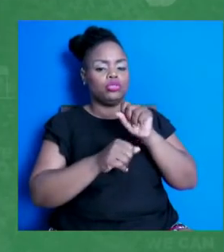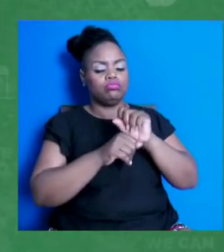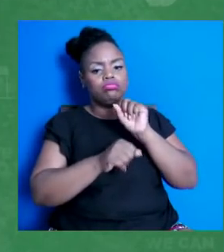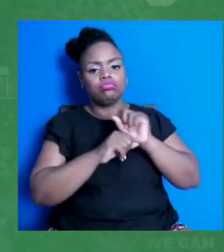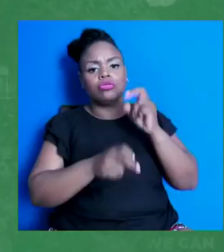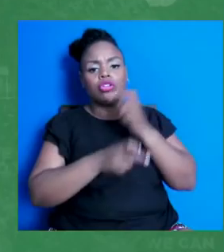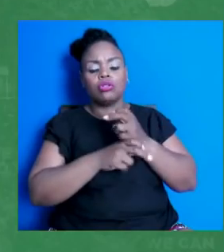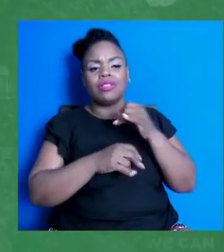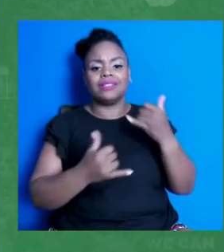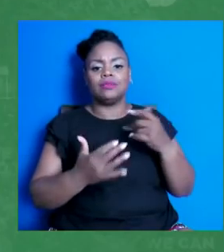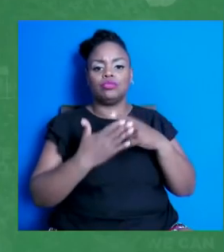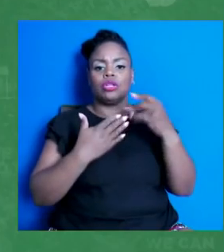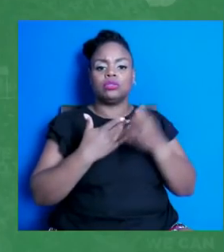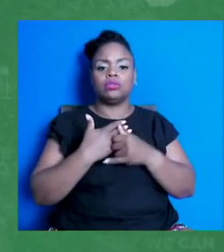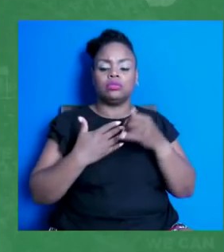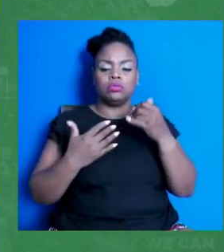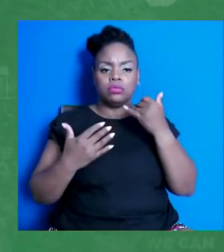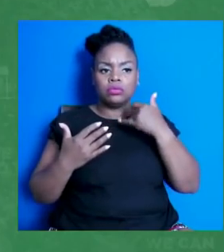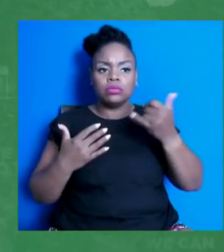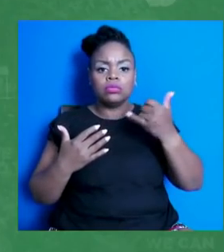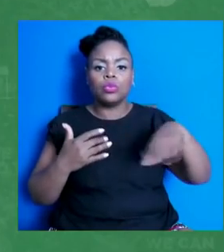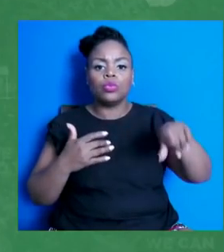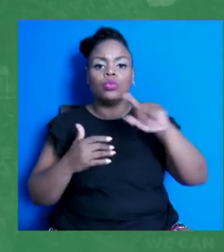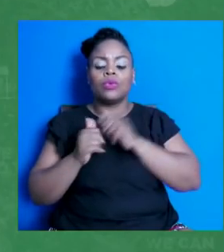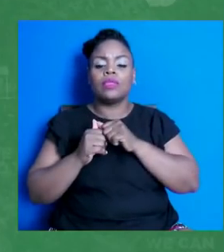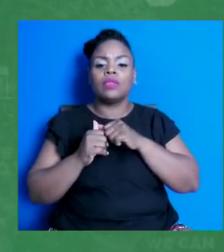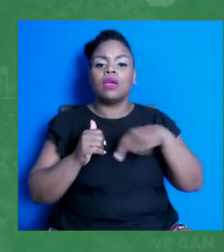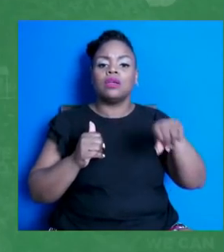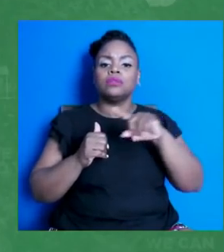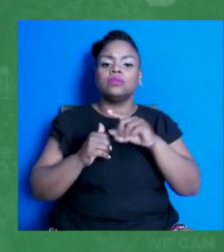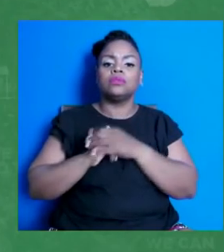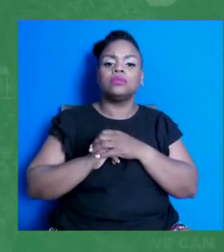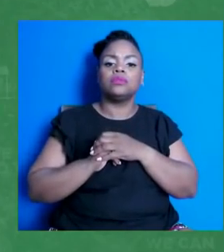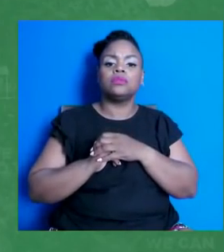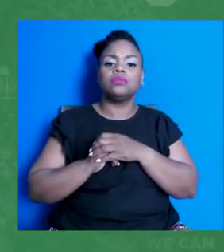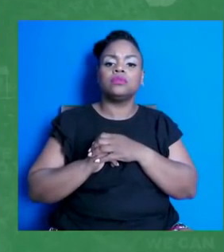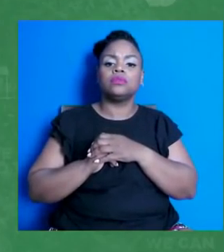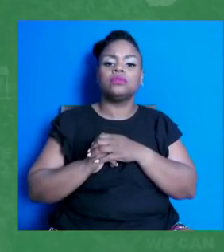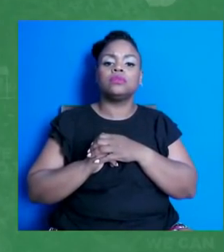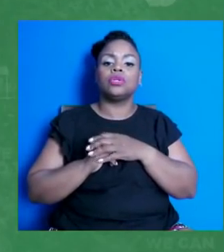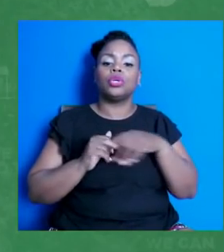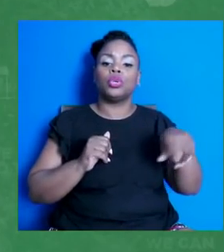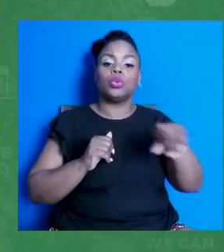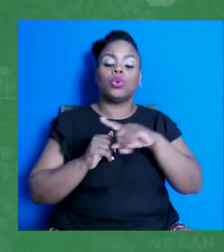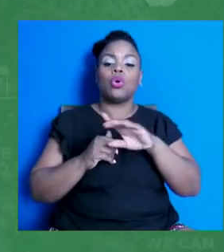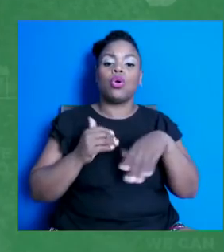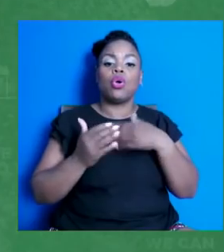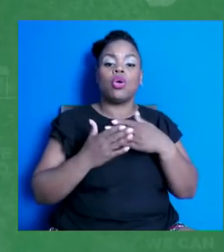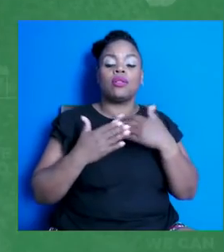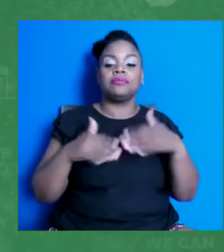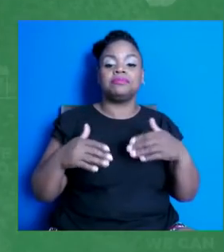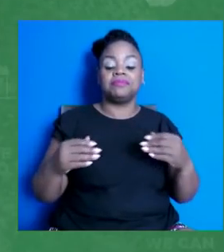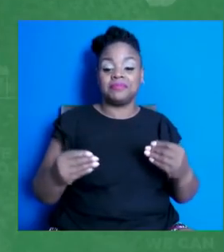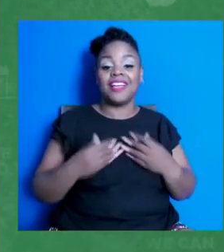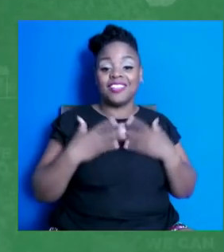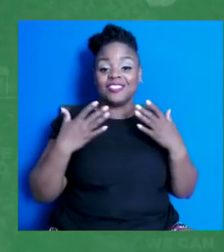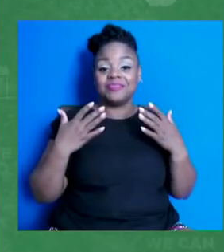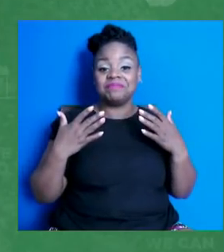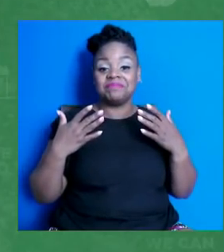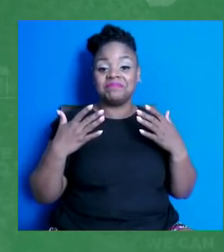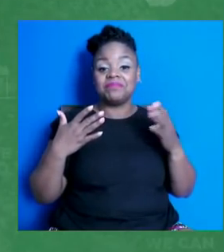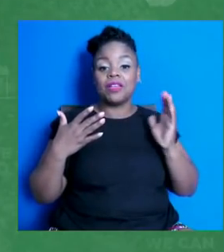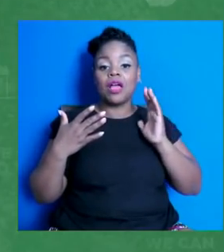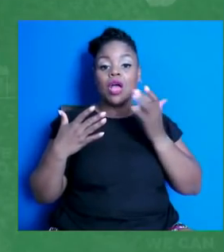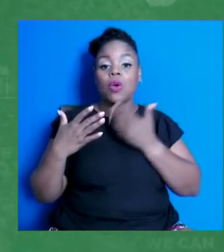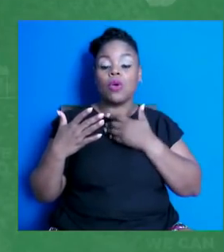them. And just, you are all an inspiration. I think our future is very safe in your